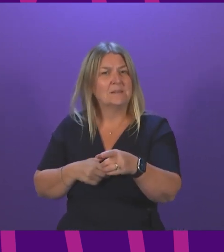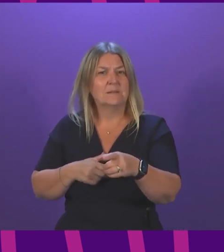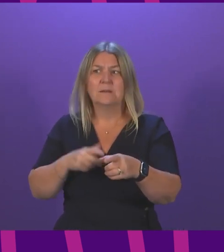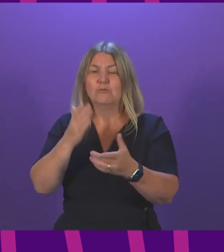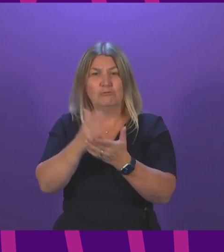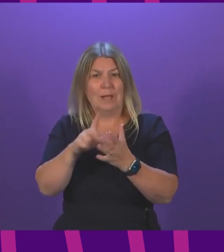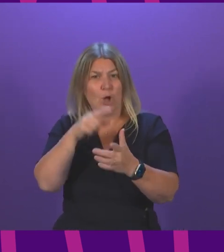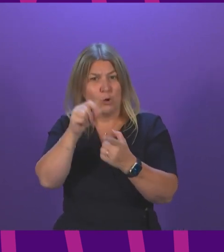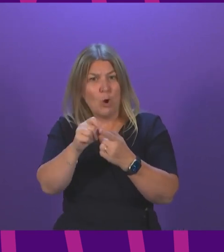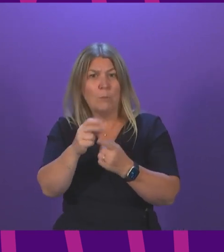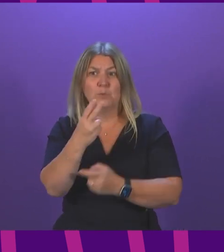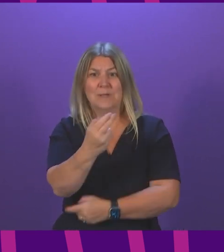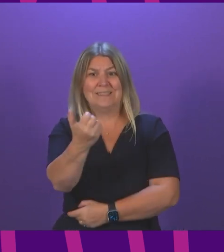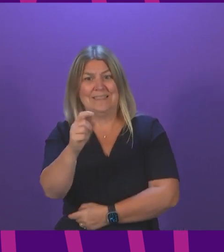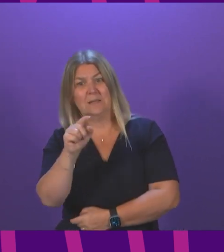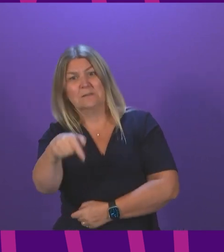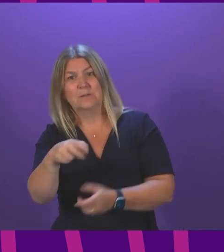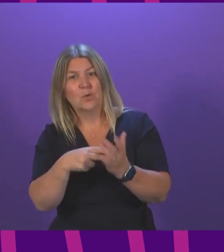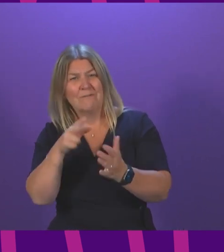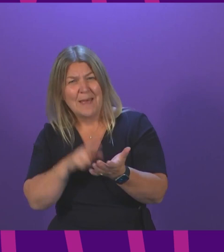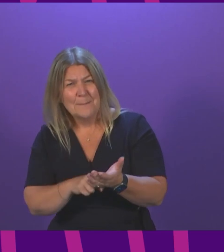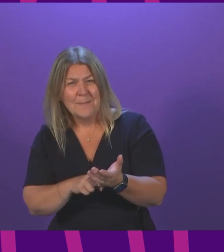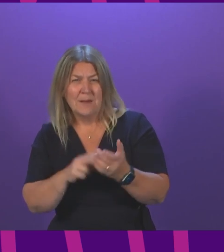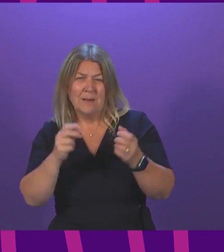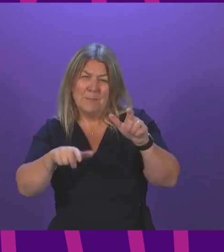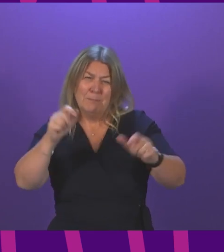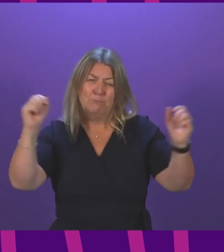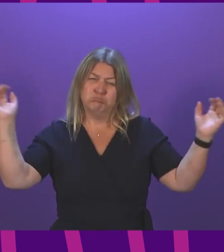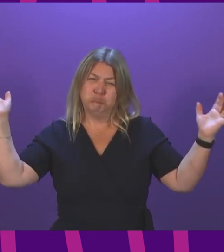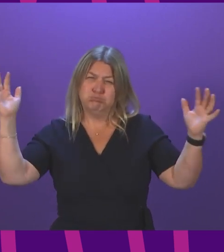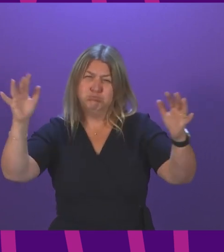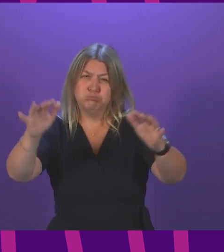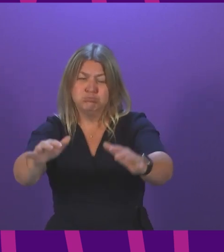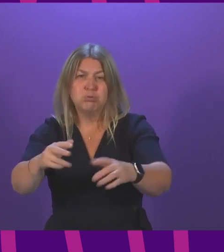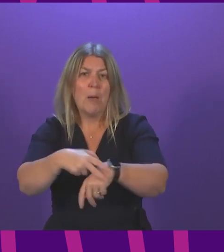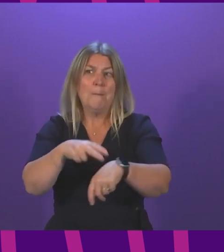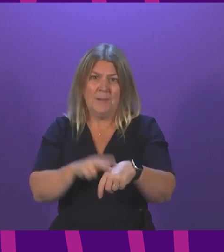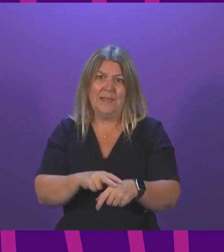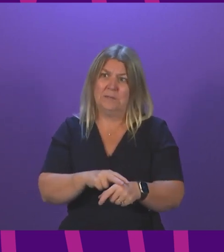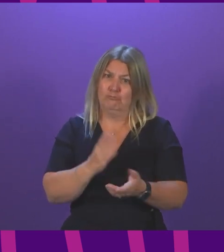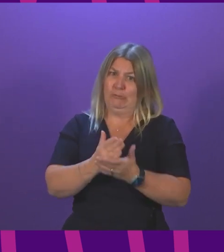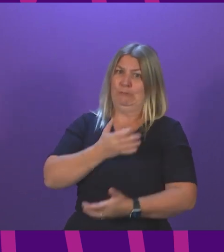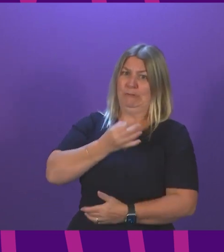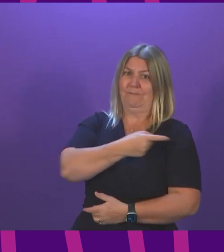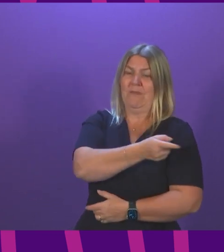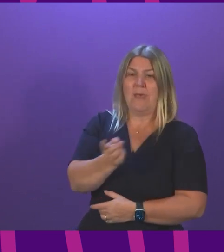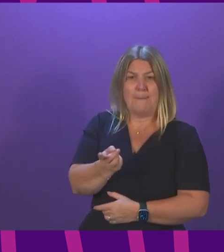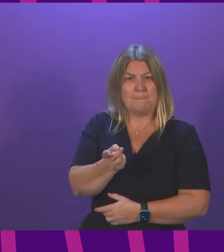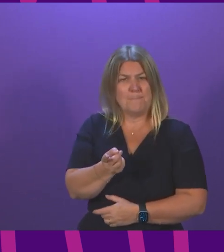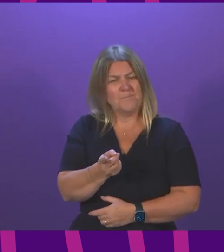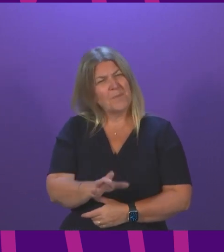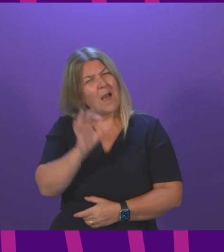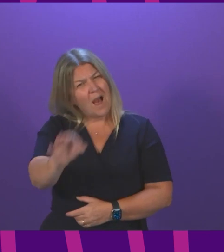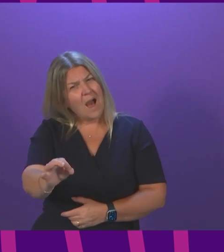with up to 25,000 people attending, exposing them to considerable risks, I ask the Cabinet Secretary, Is the Government